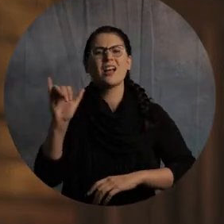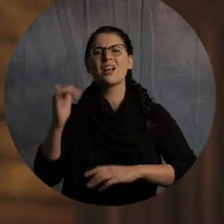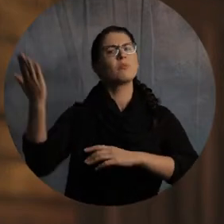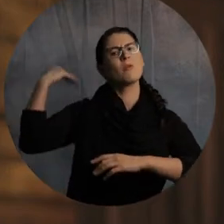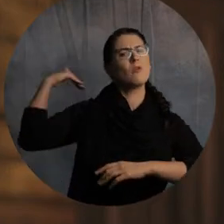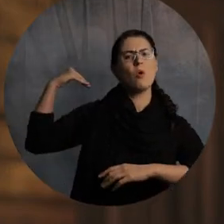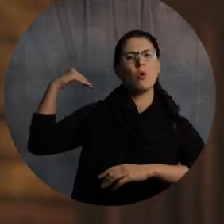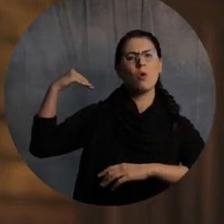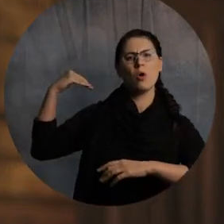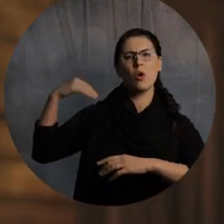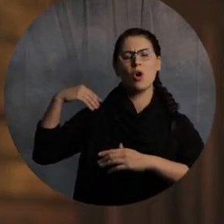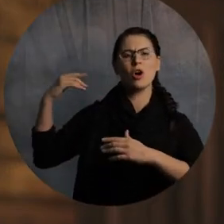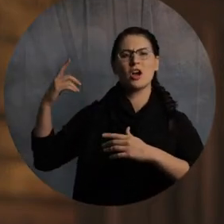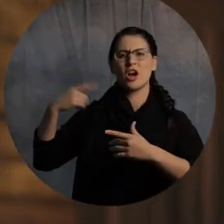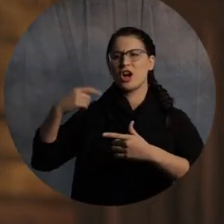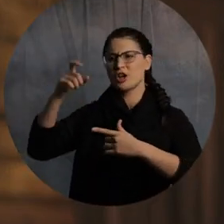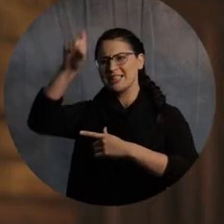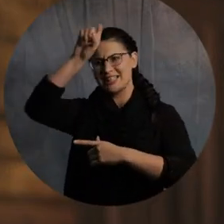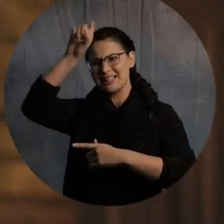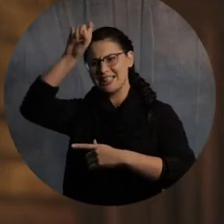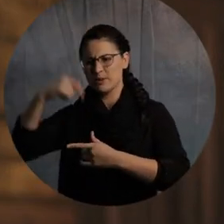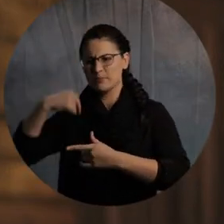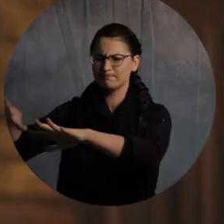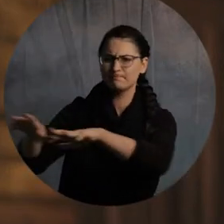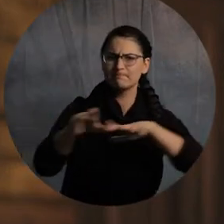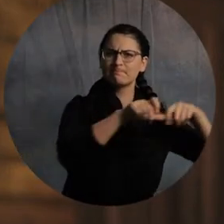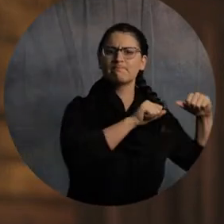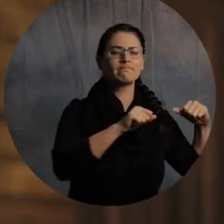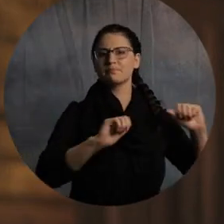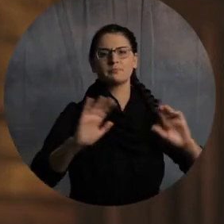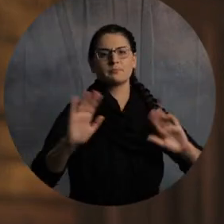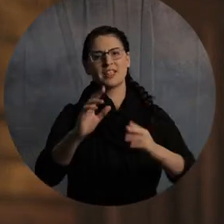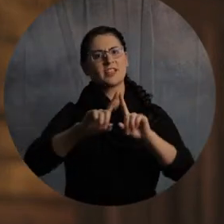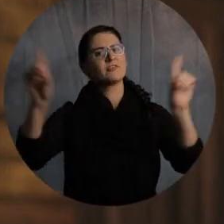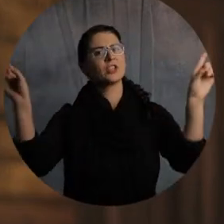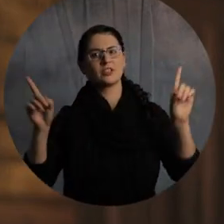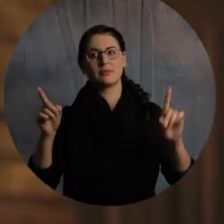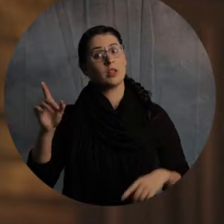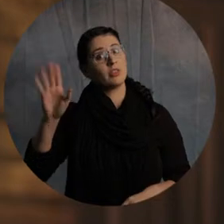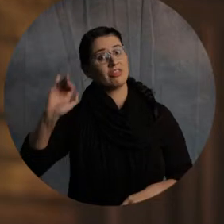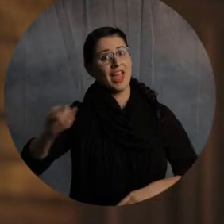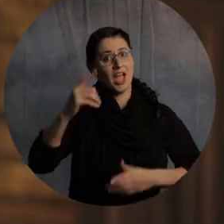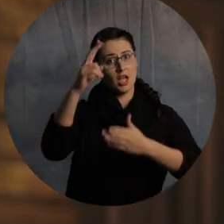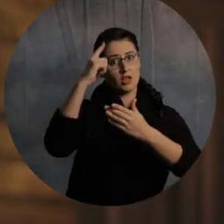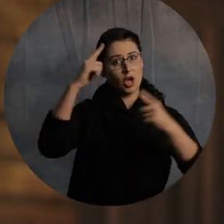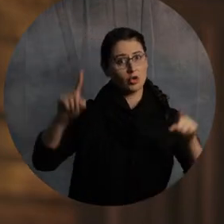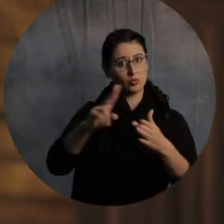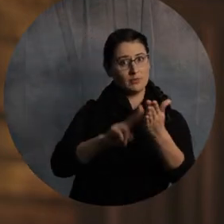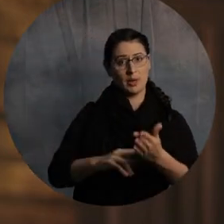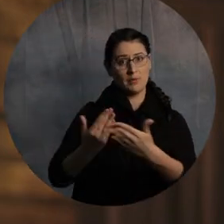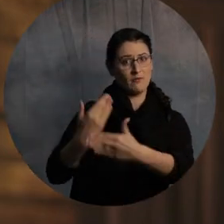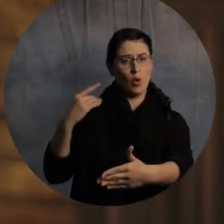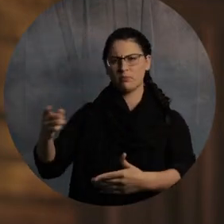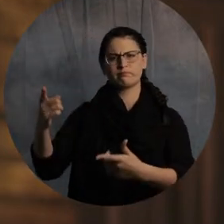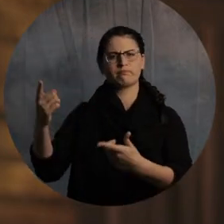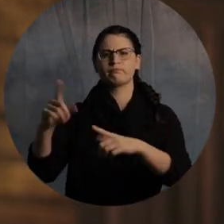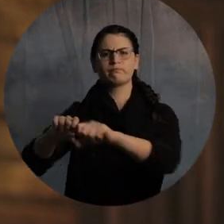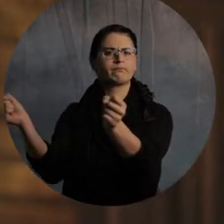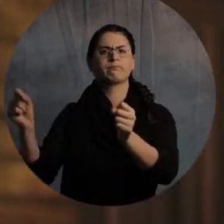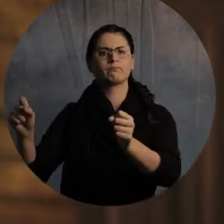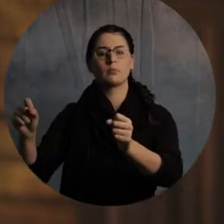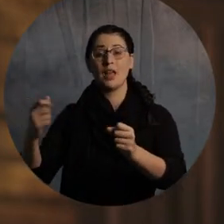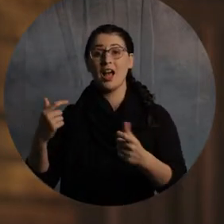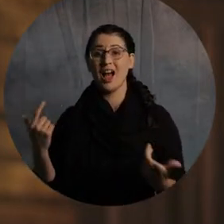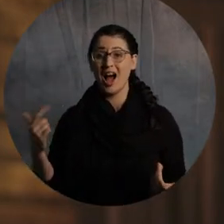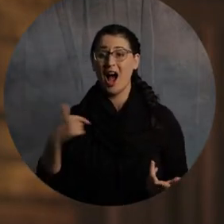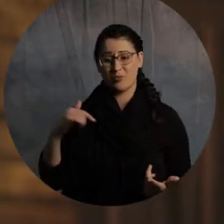them by hand to bring them out of the land of Egypt. My covenant that they broke, that they couldn't do, though I was their husband,